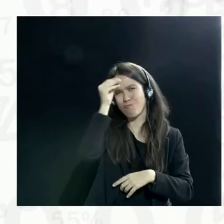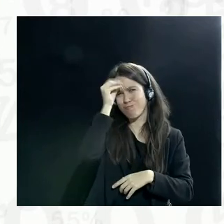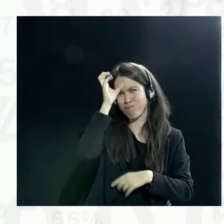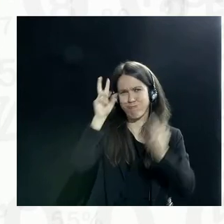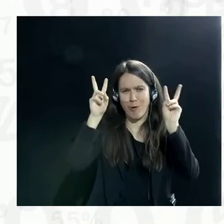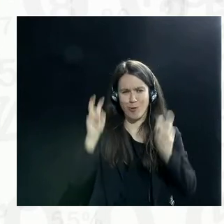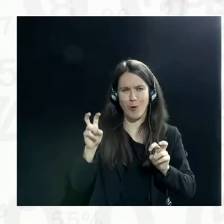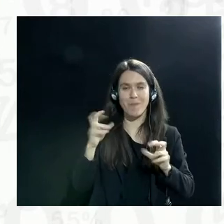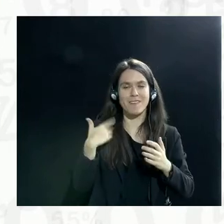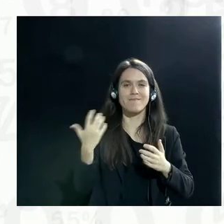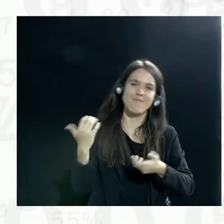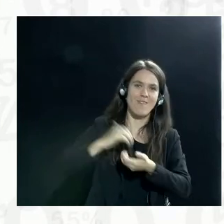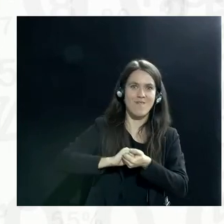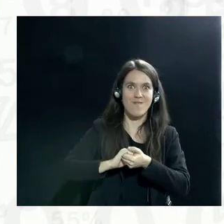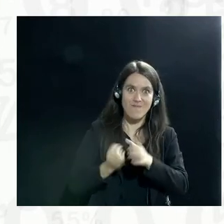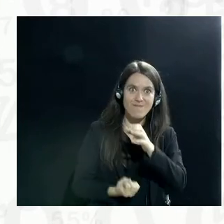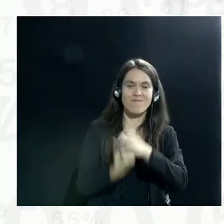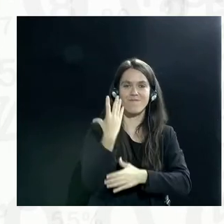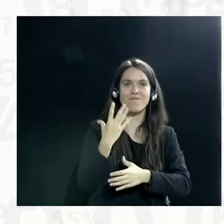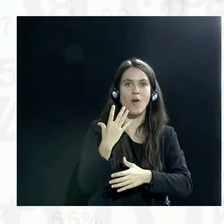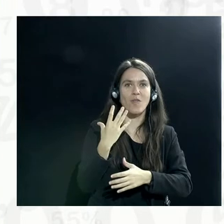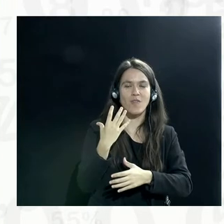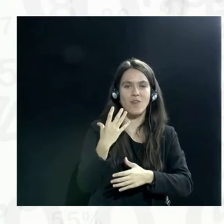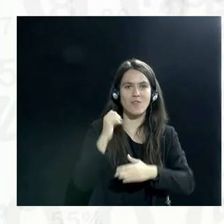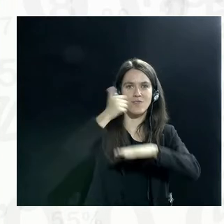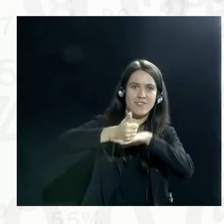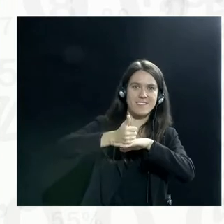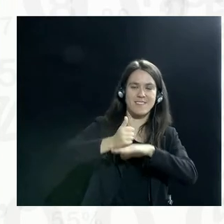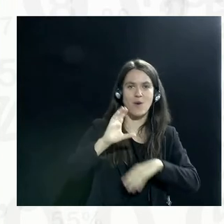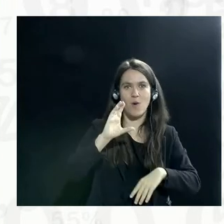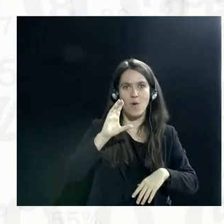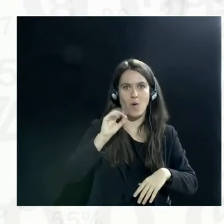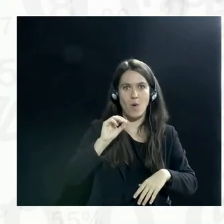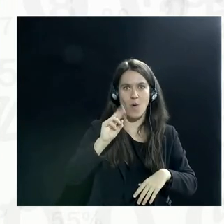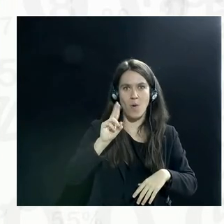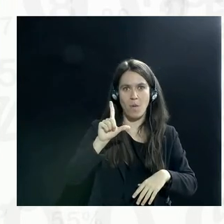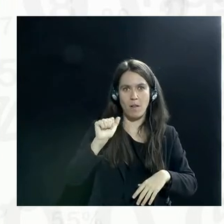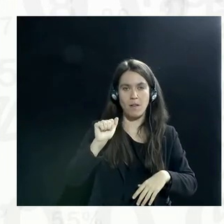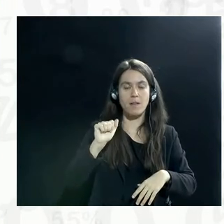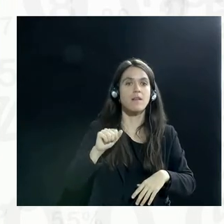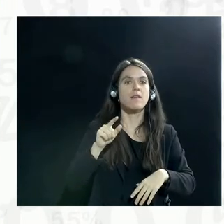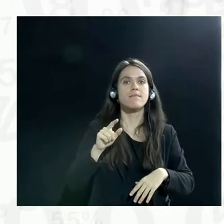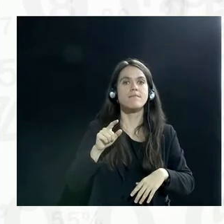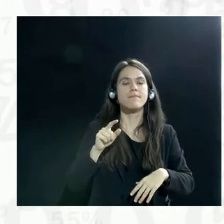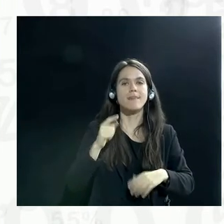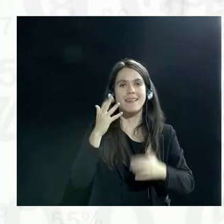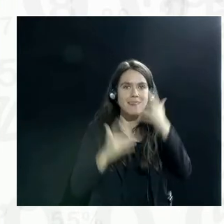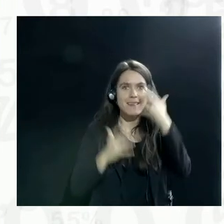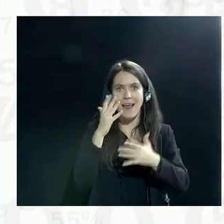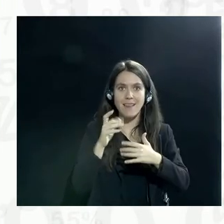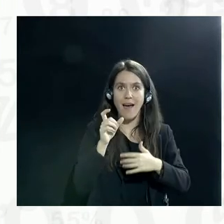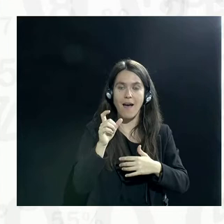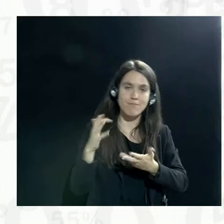welcome the co-founder and director of the Coltridge Initiative that strives to enable data for use of social good, professor Julia Lane.